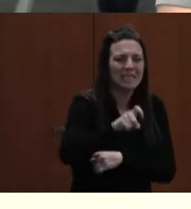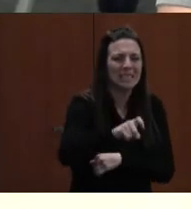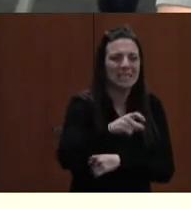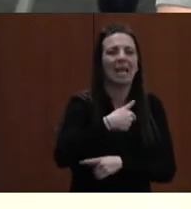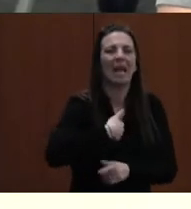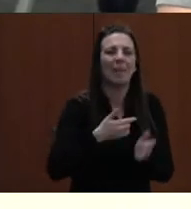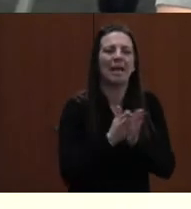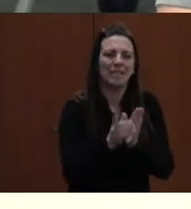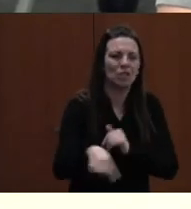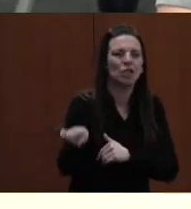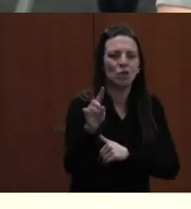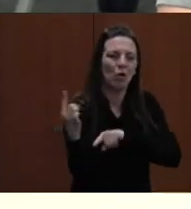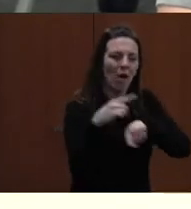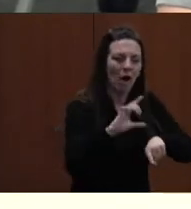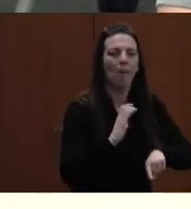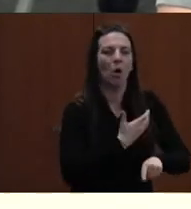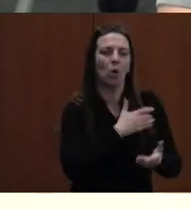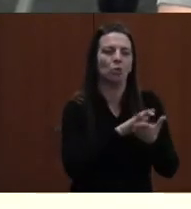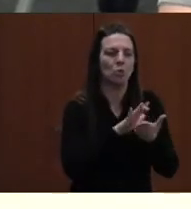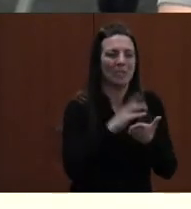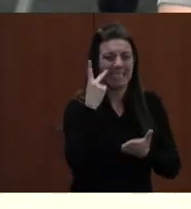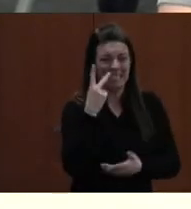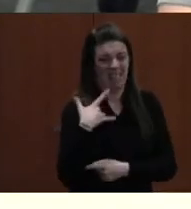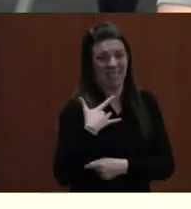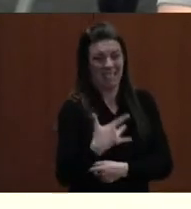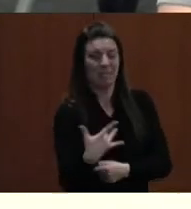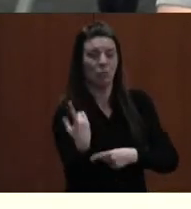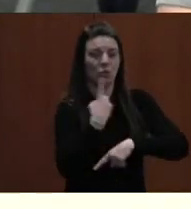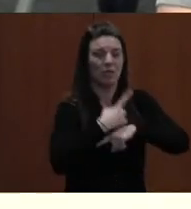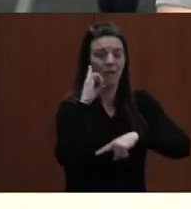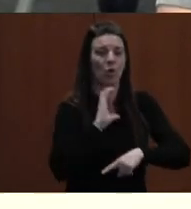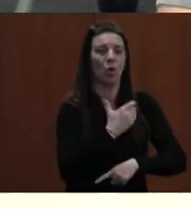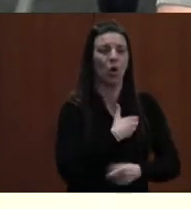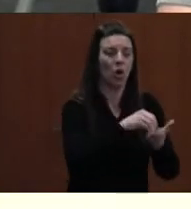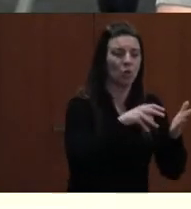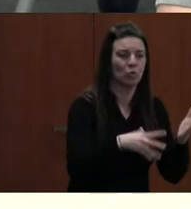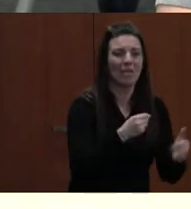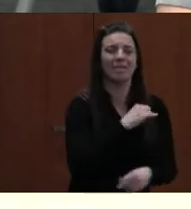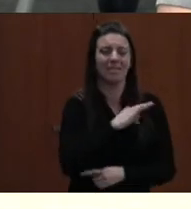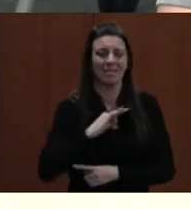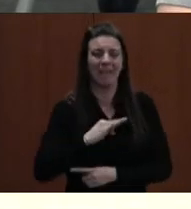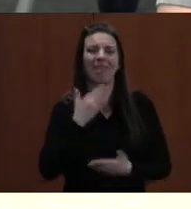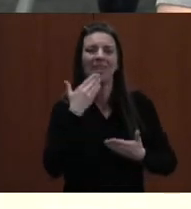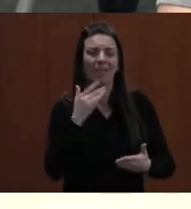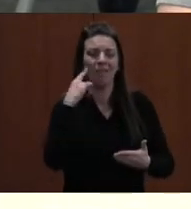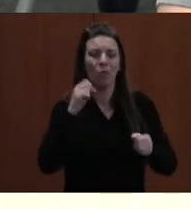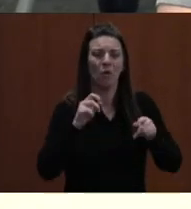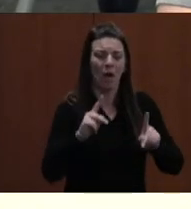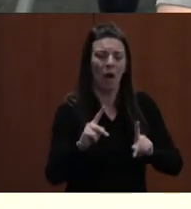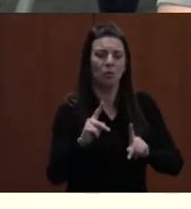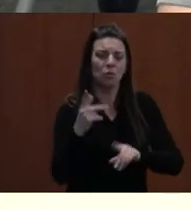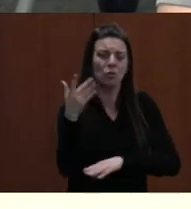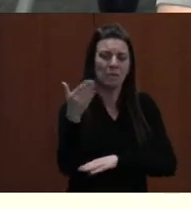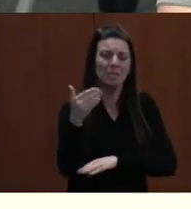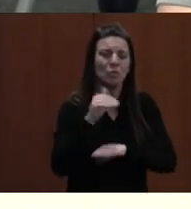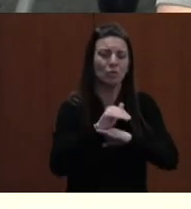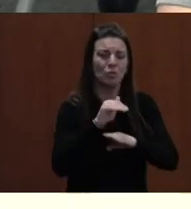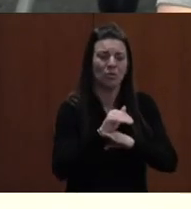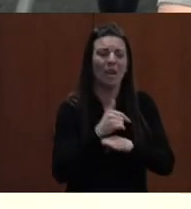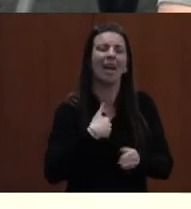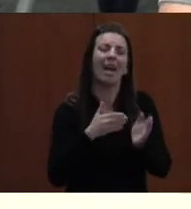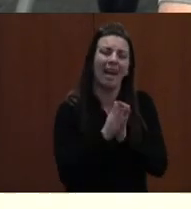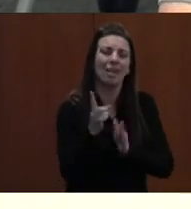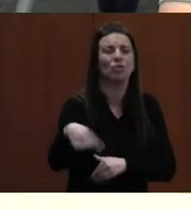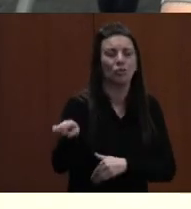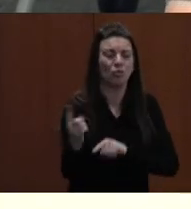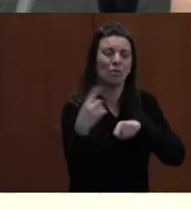visit our school and see what a typical day looks like for our students and our staff. I thank you for the opportunity to speak tonight and ask that you take time very soon